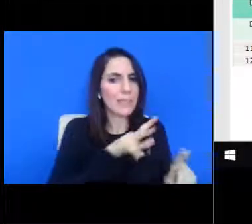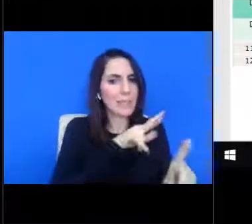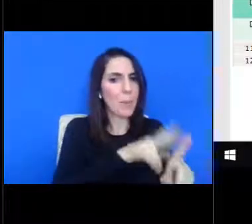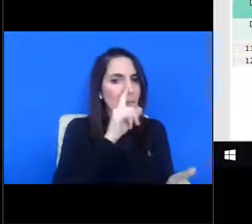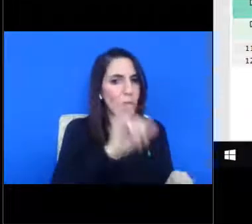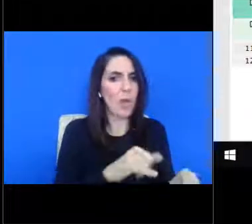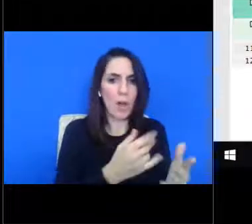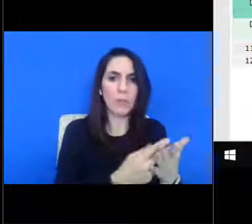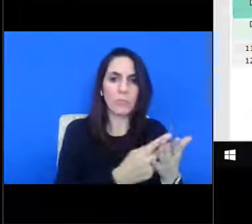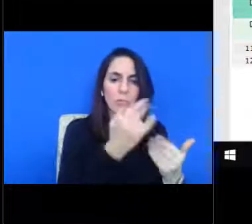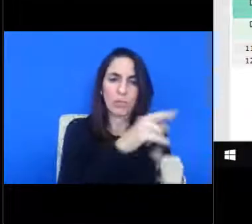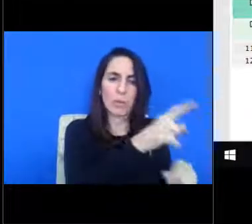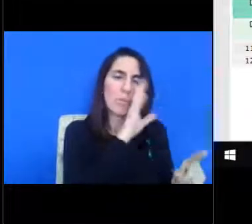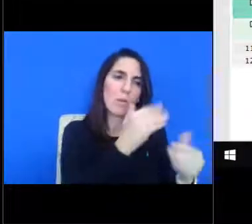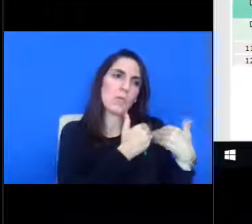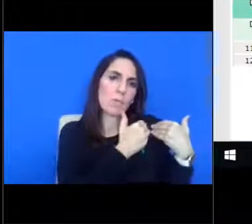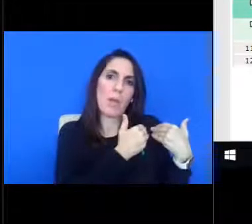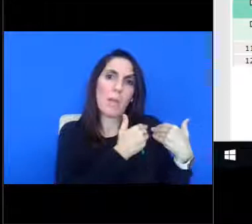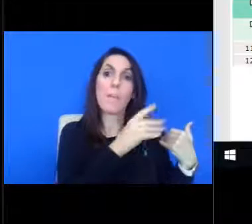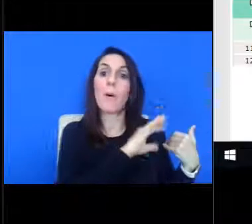and benefits thereof upon notice to the CRA.